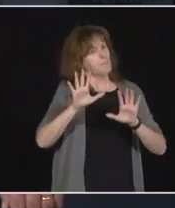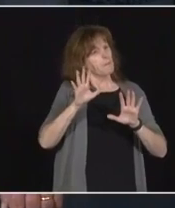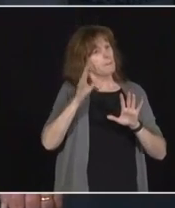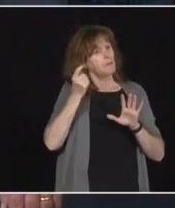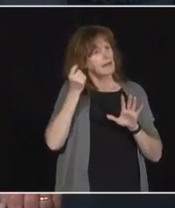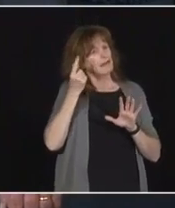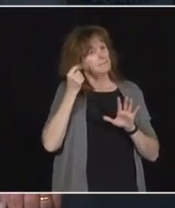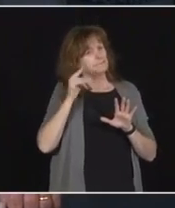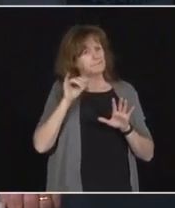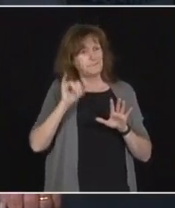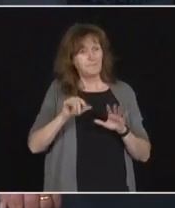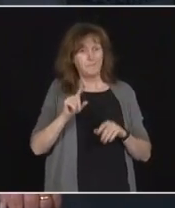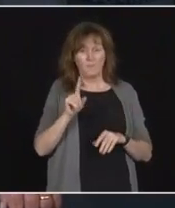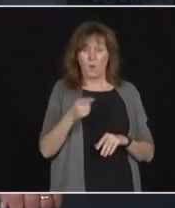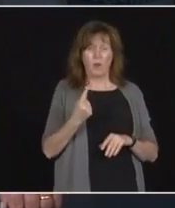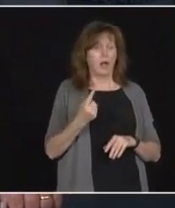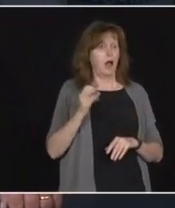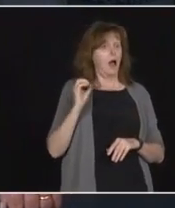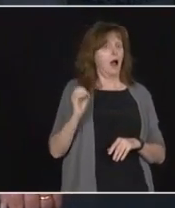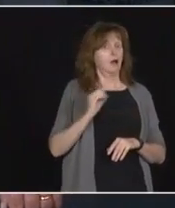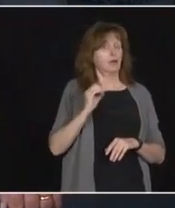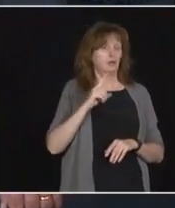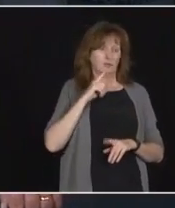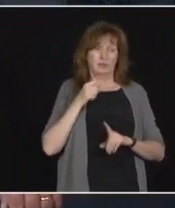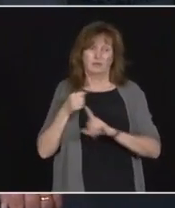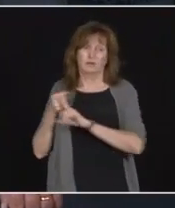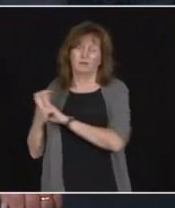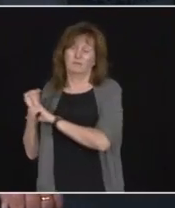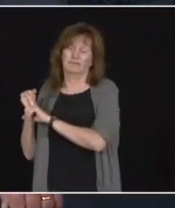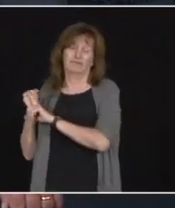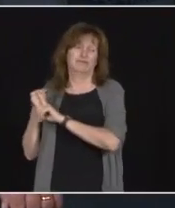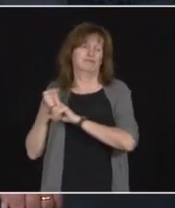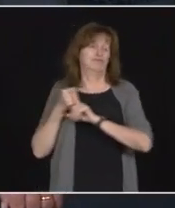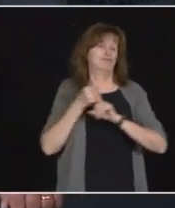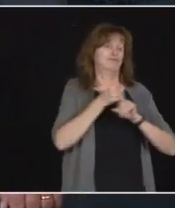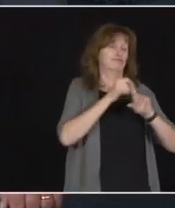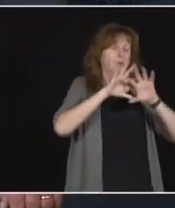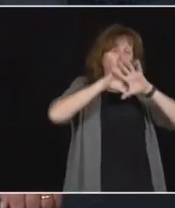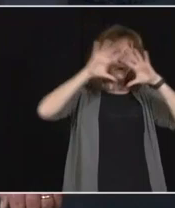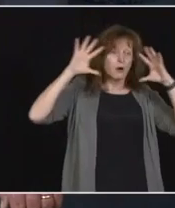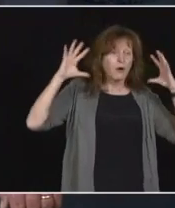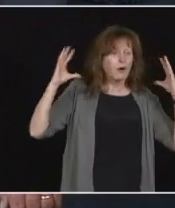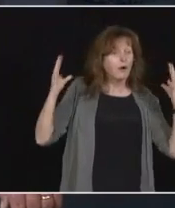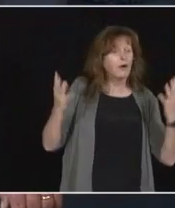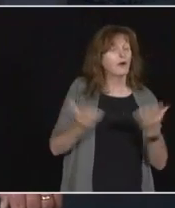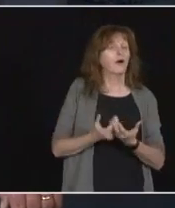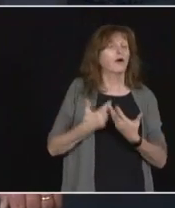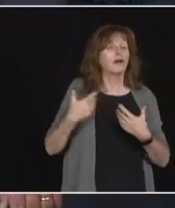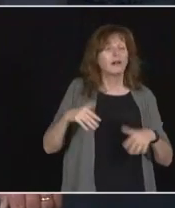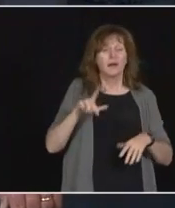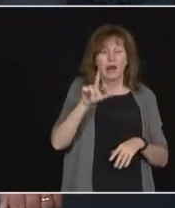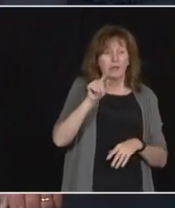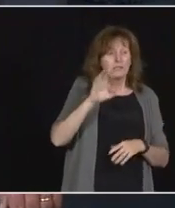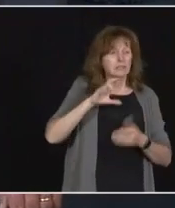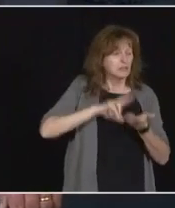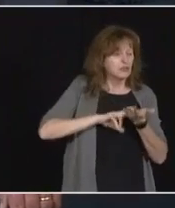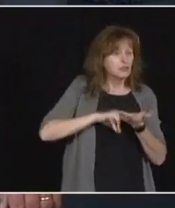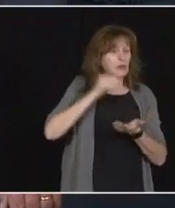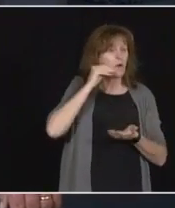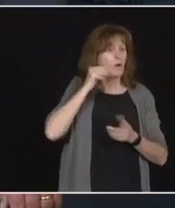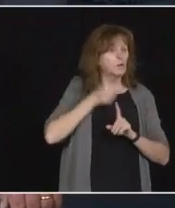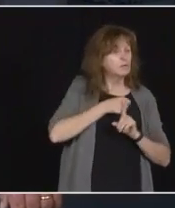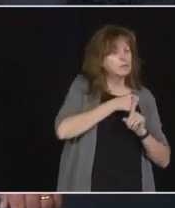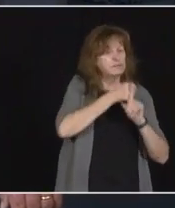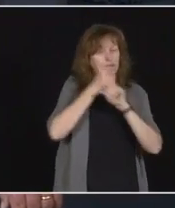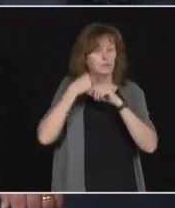across the world, devastating in our long-term care homes. And all measures were taken possible to support our